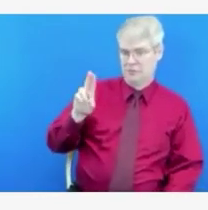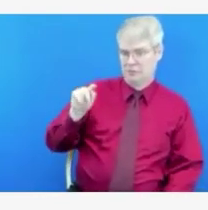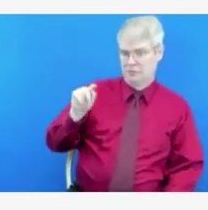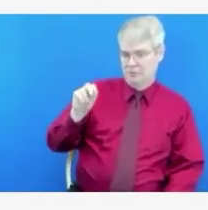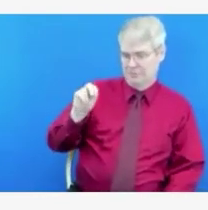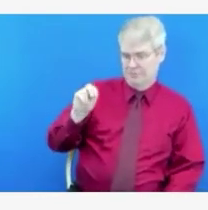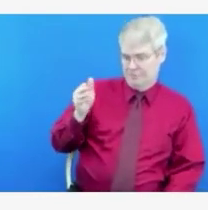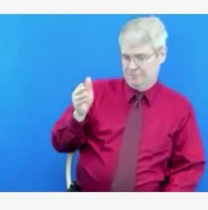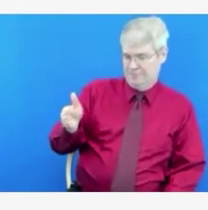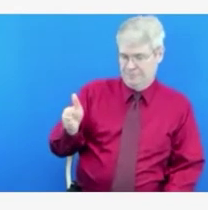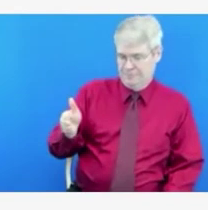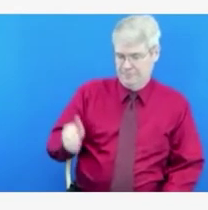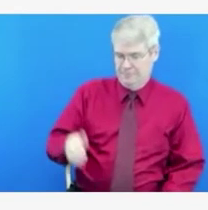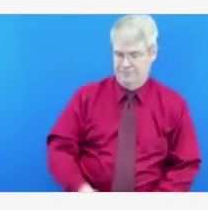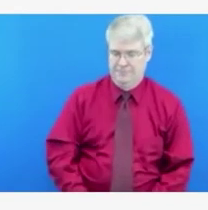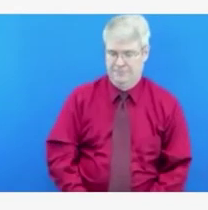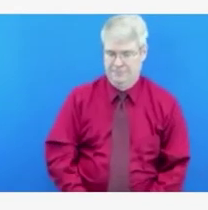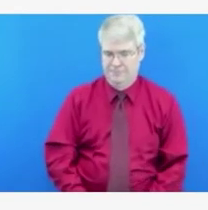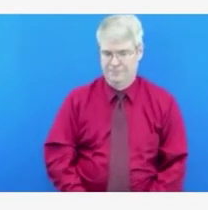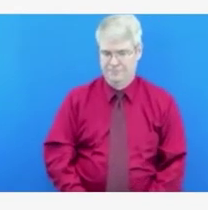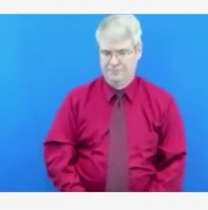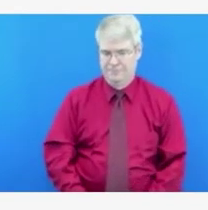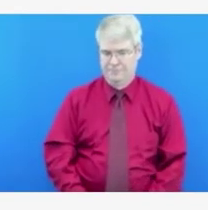Nikki, I think that's who just asked the last question.